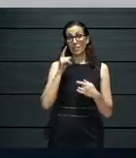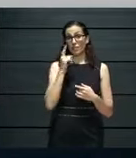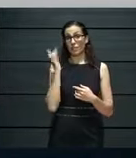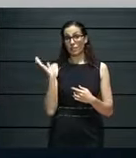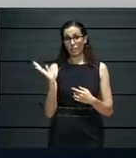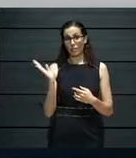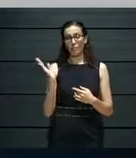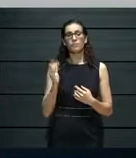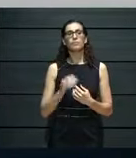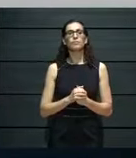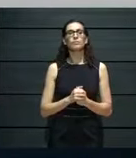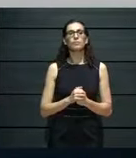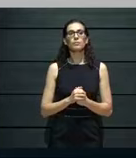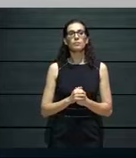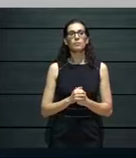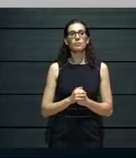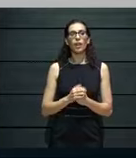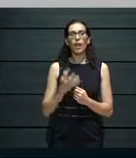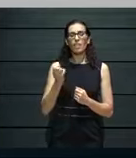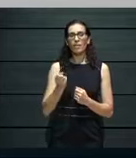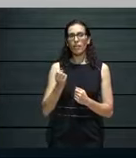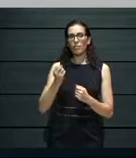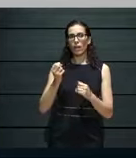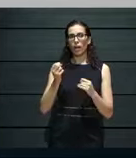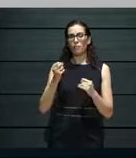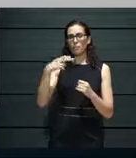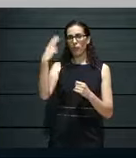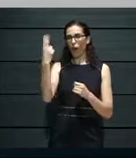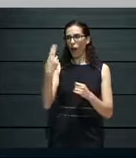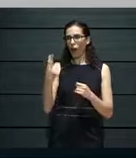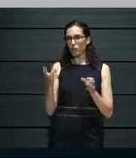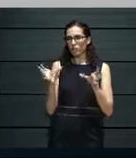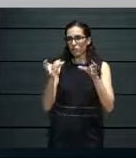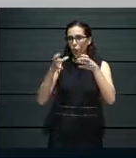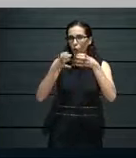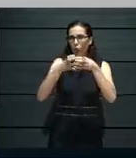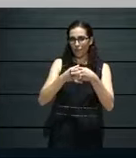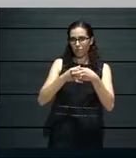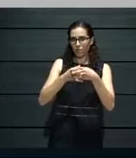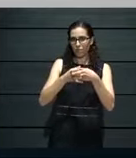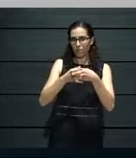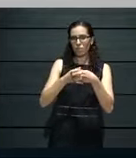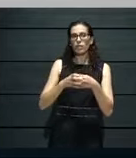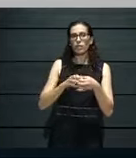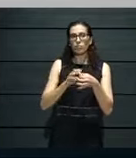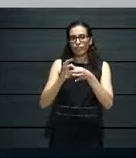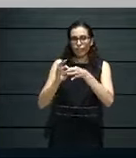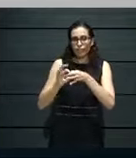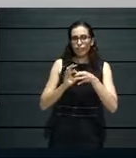collectives, which was an initiative, which, um, the artistic director together with the artistic team, um,